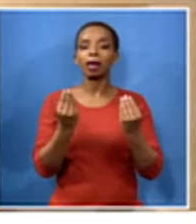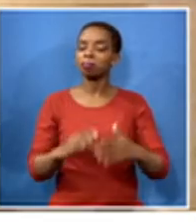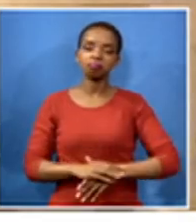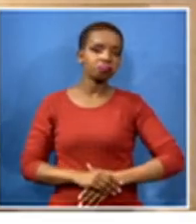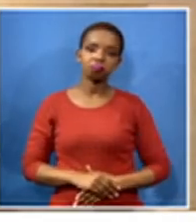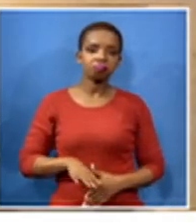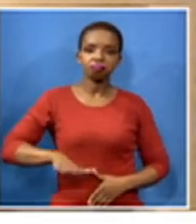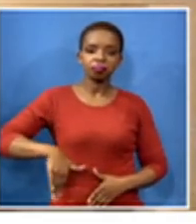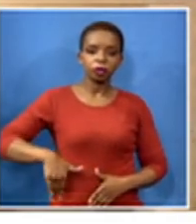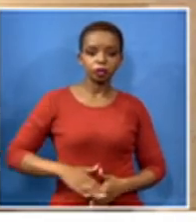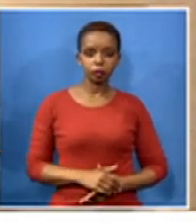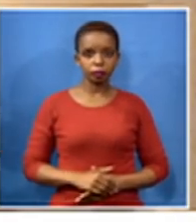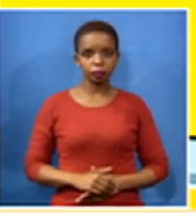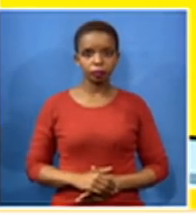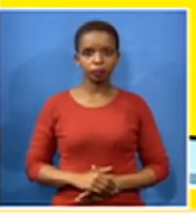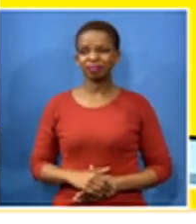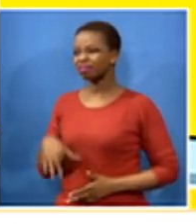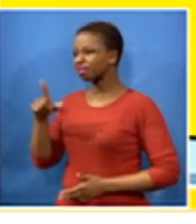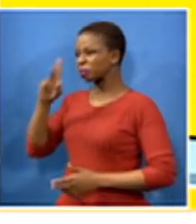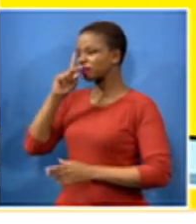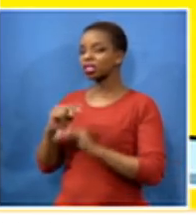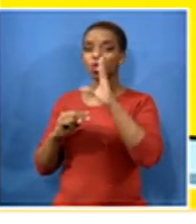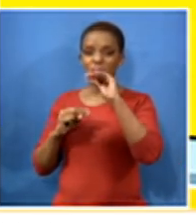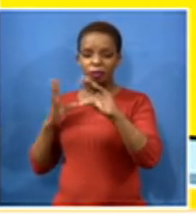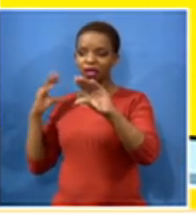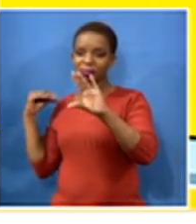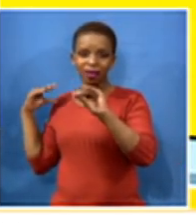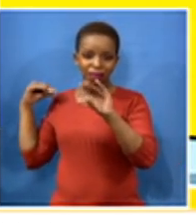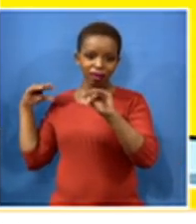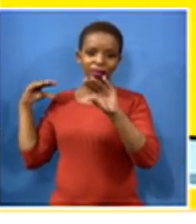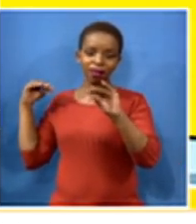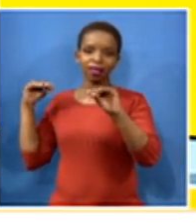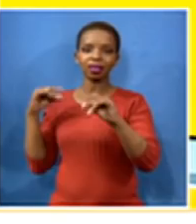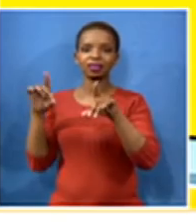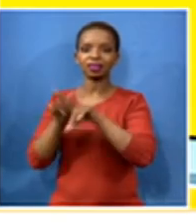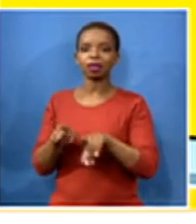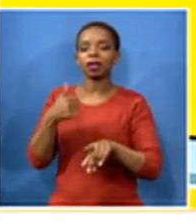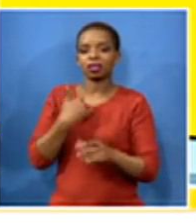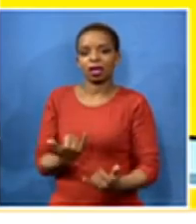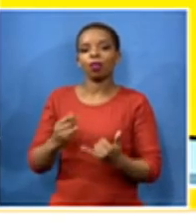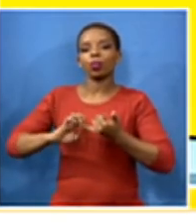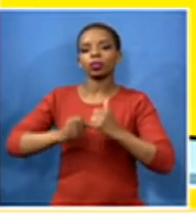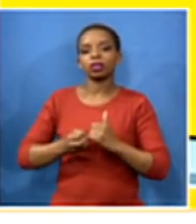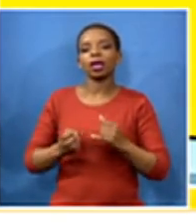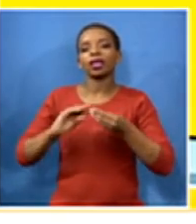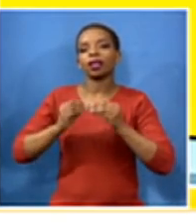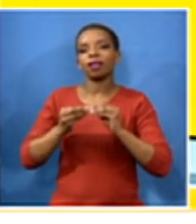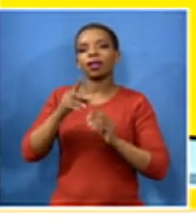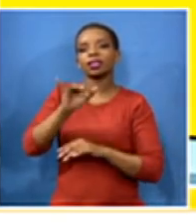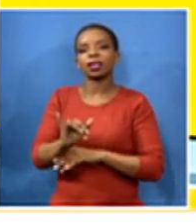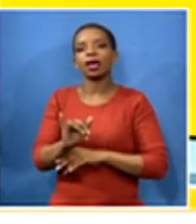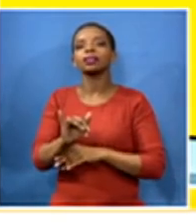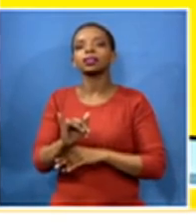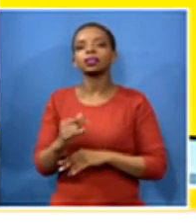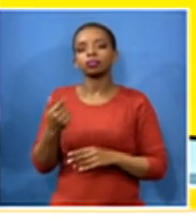faranaz we seem to be getting an echo back from your side so we're just going to try and fix that uh whilst i speak to